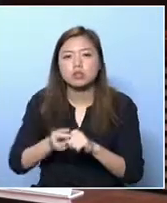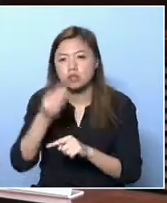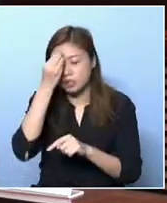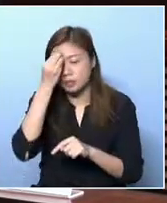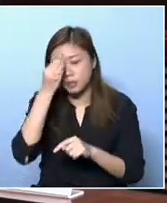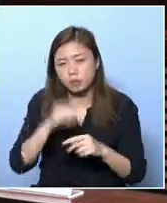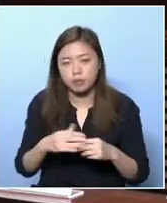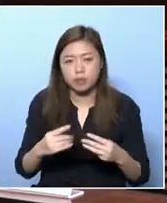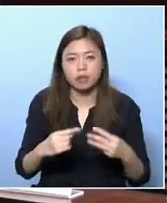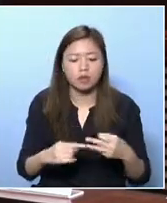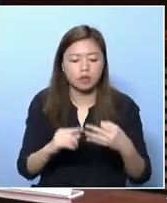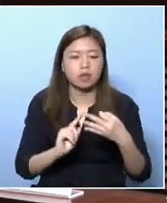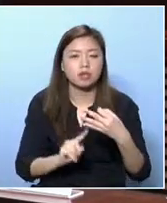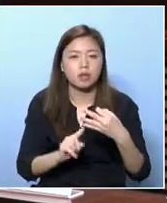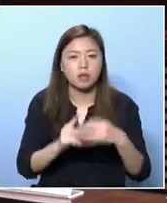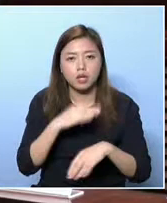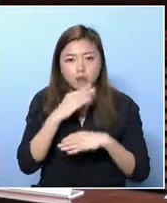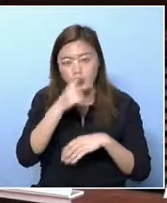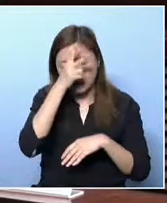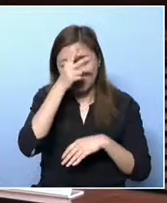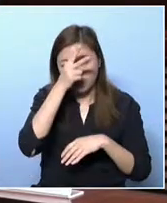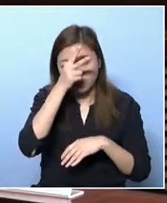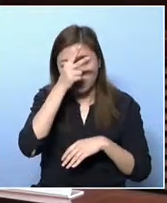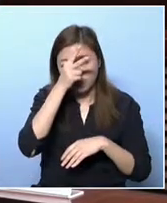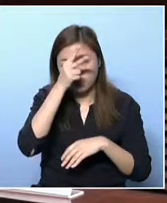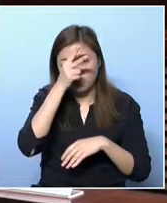courses.